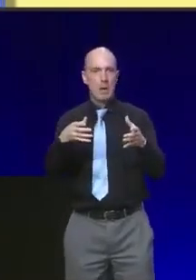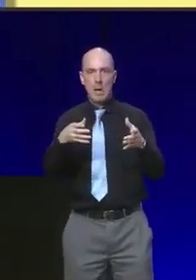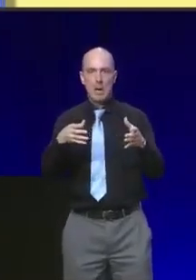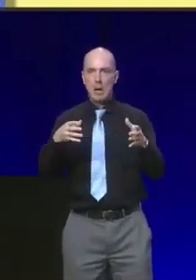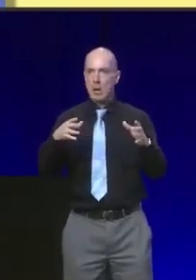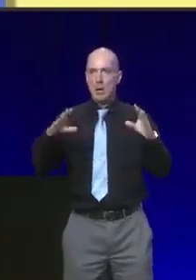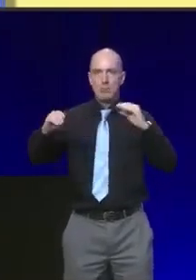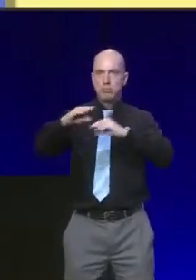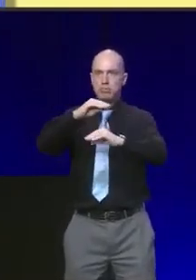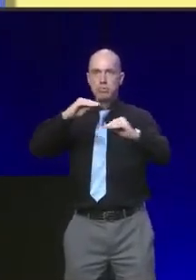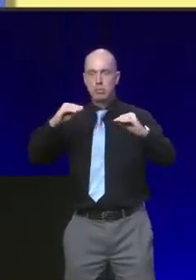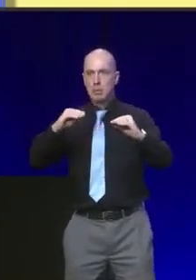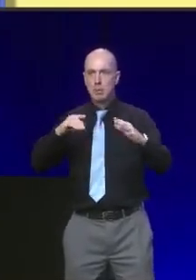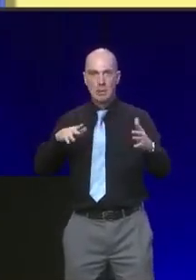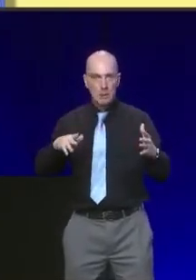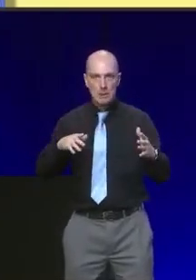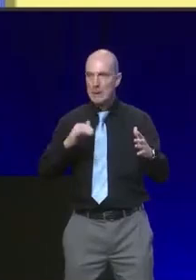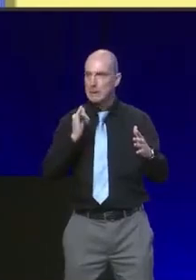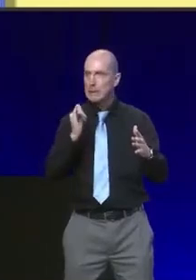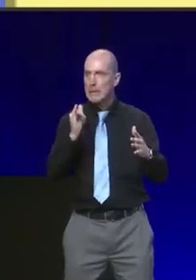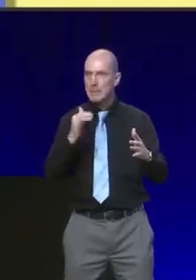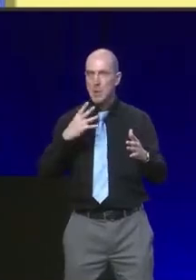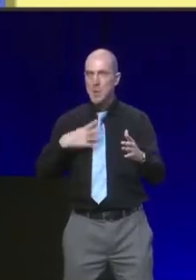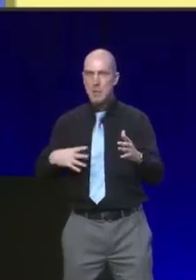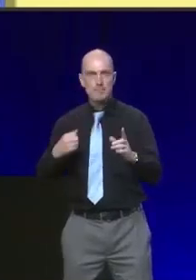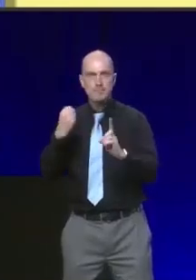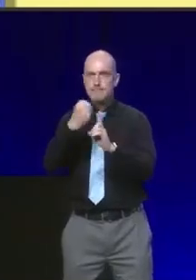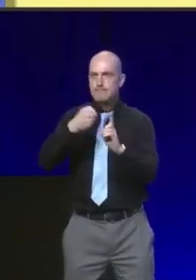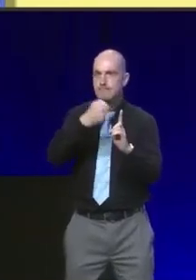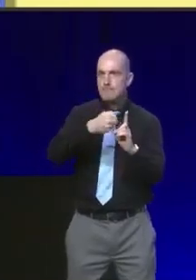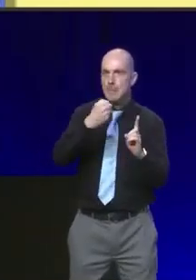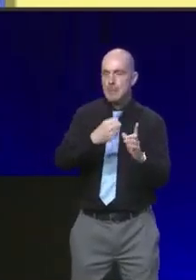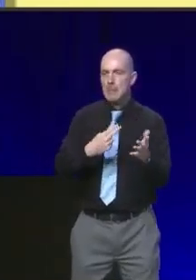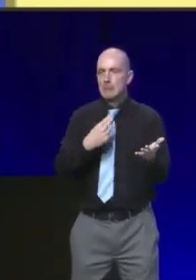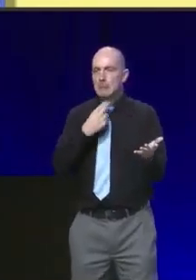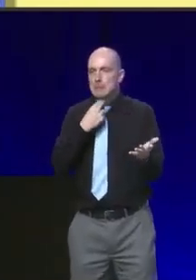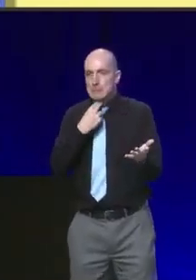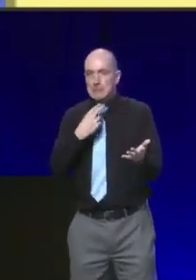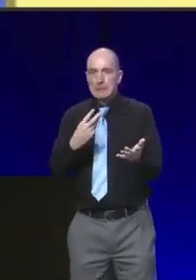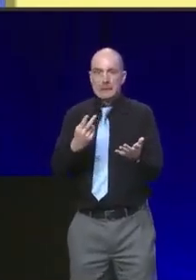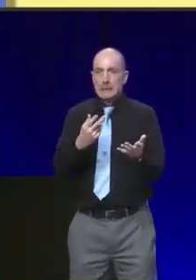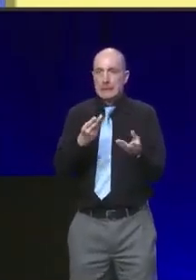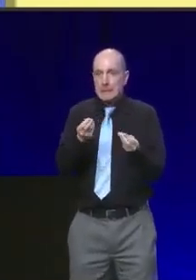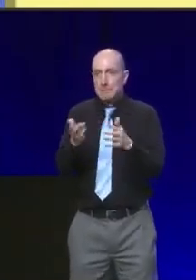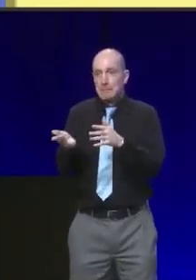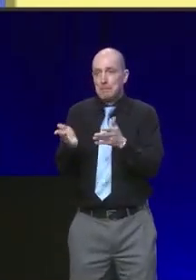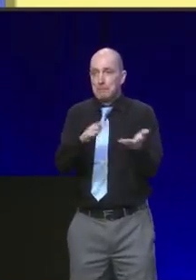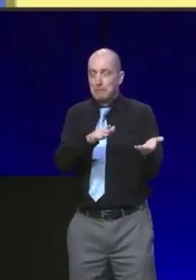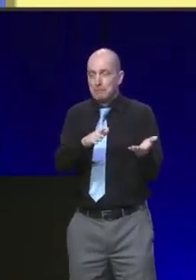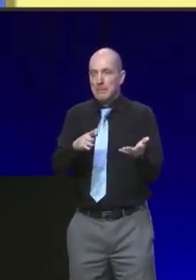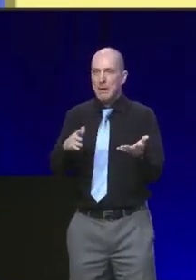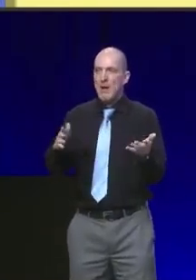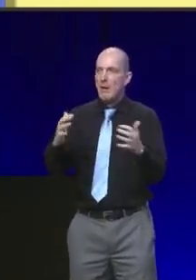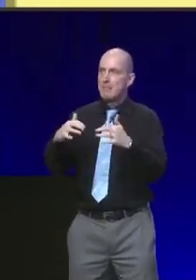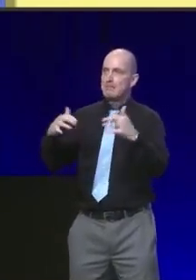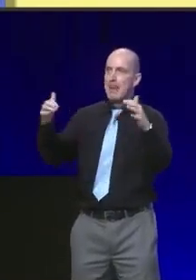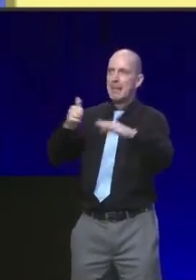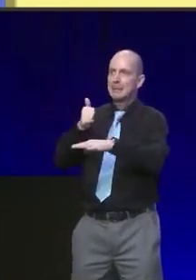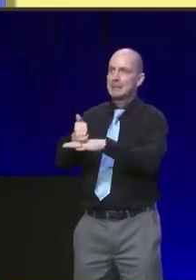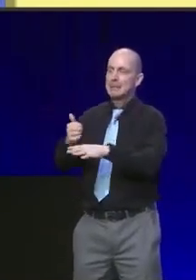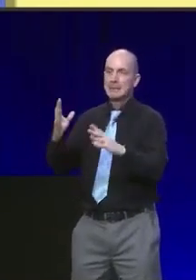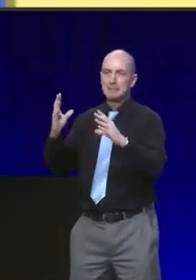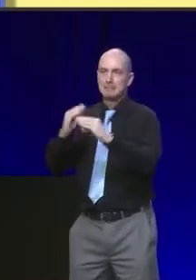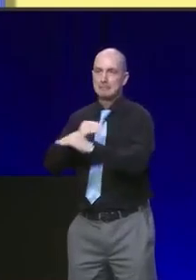the job done. Some of them sadly didn't live to see the reconvening of the Scottish Parliament and one of their local lads